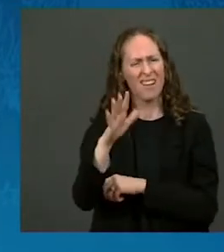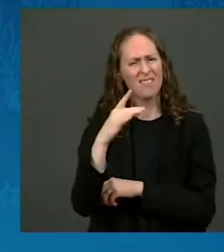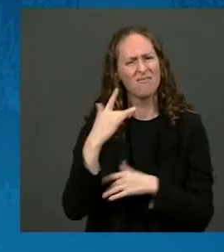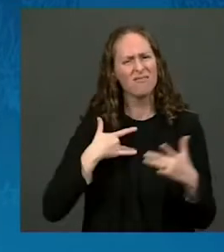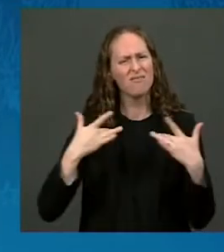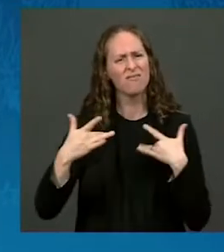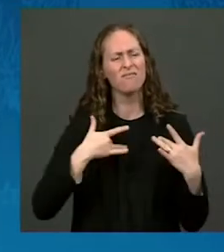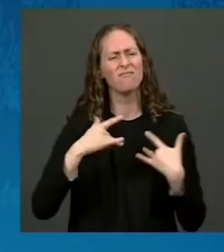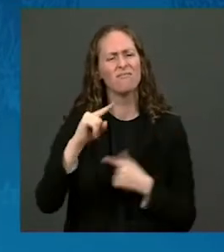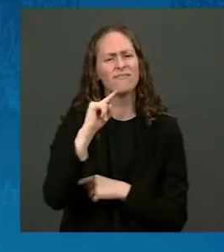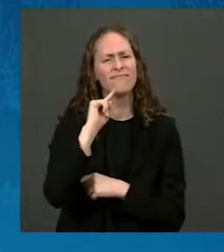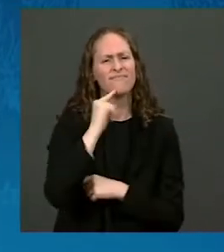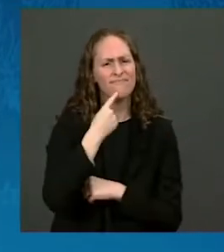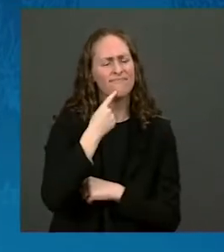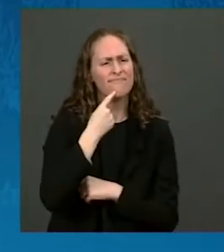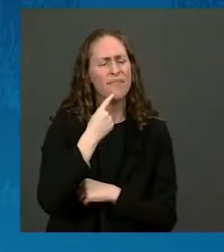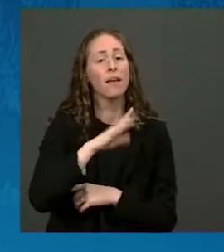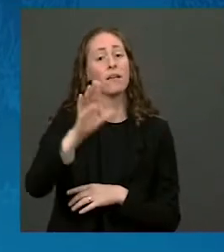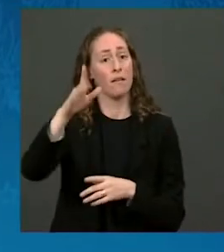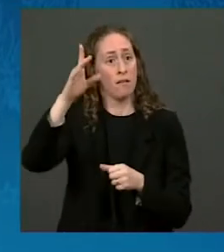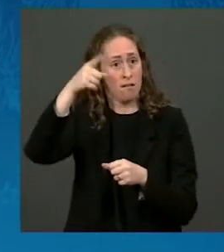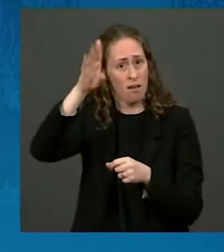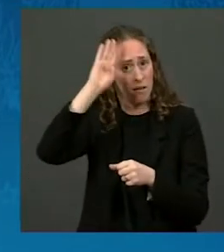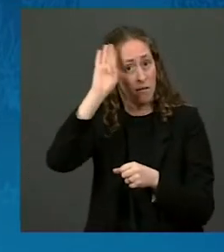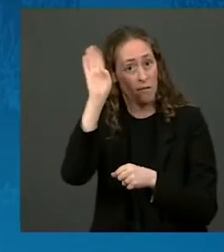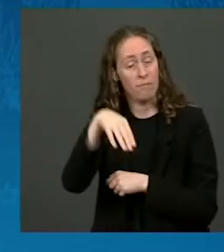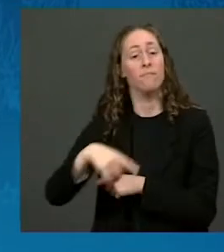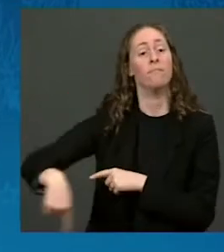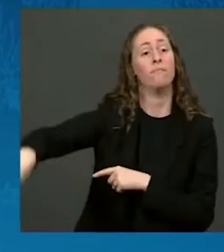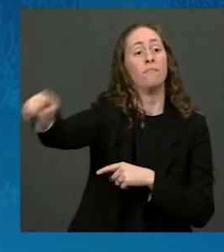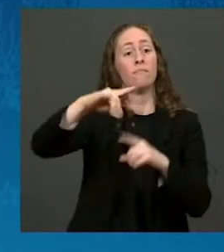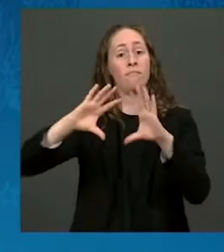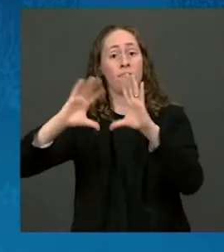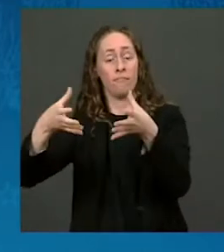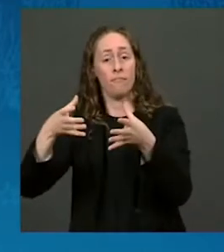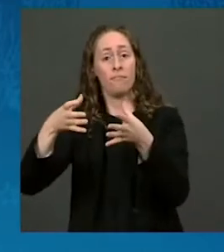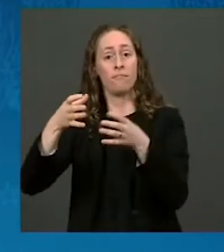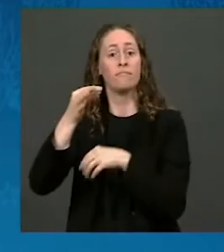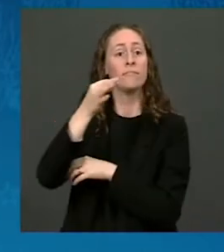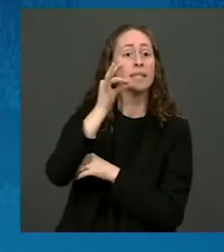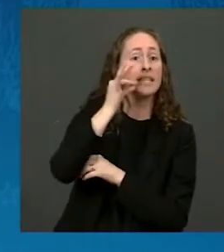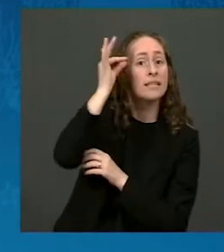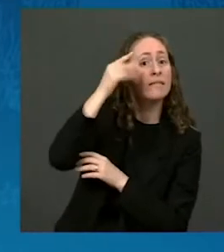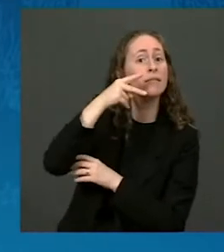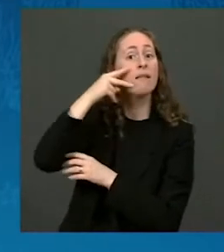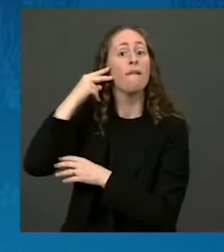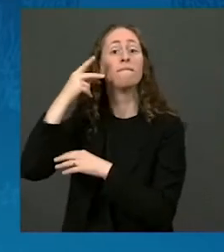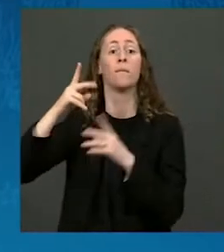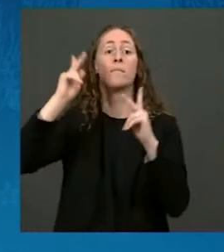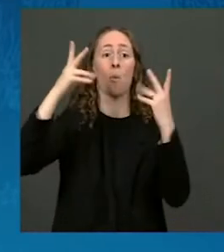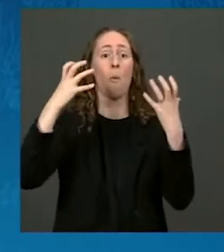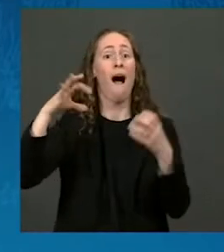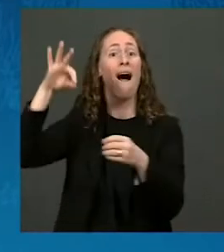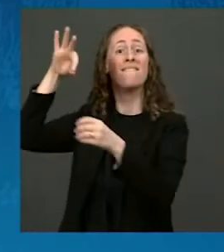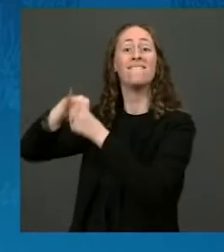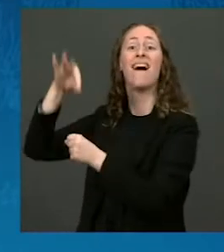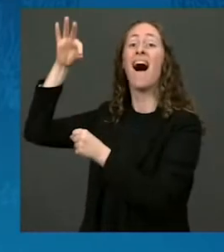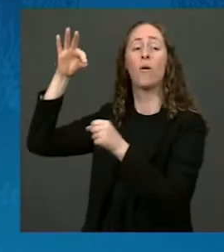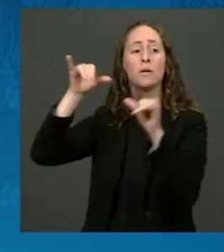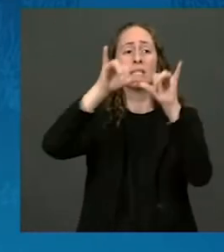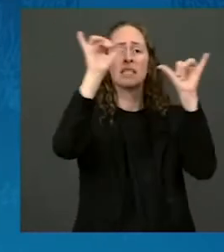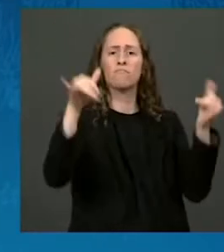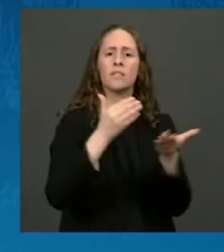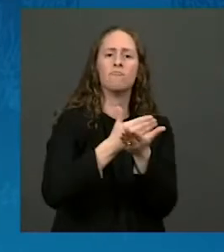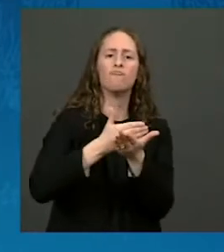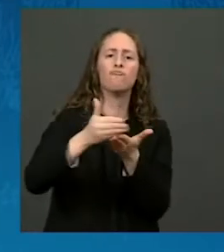American voters are being systematically denied access to the ballot box, which is why we must